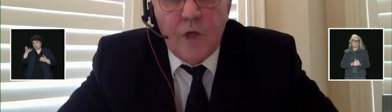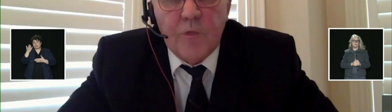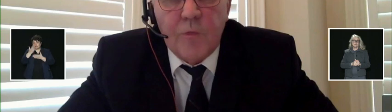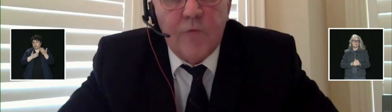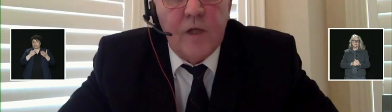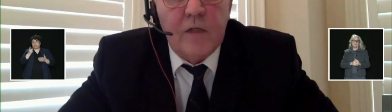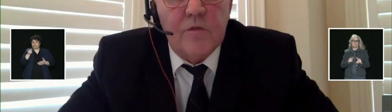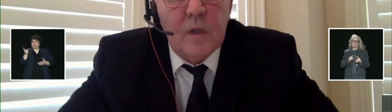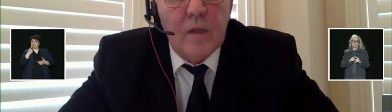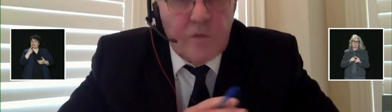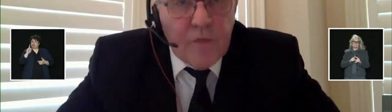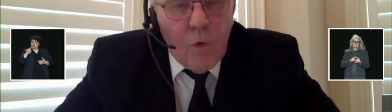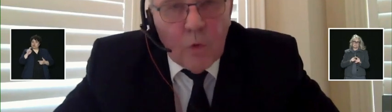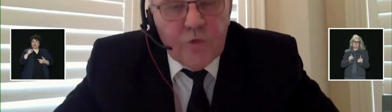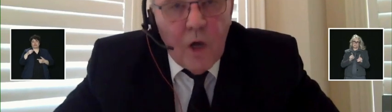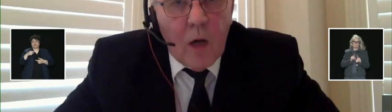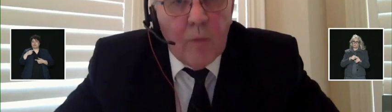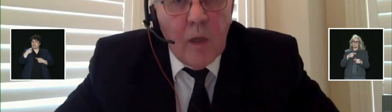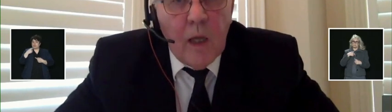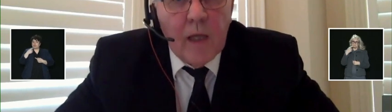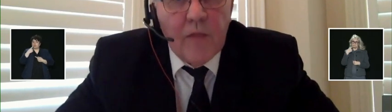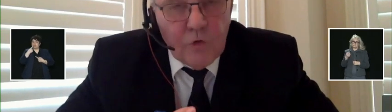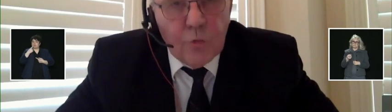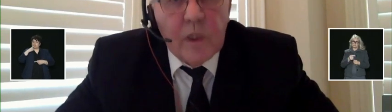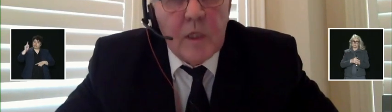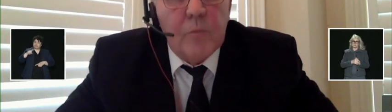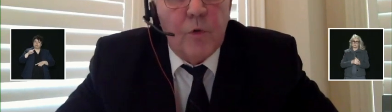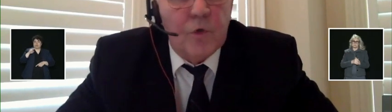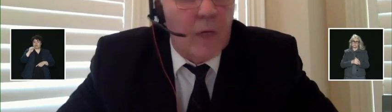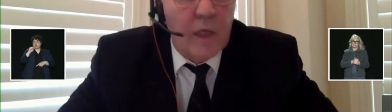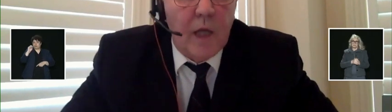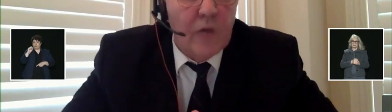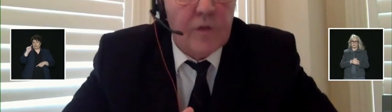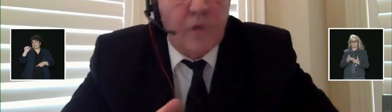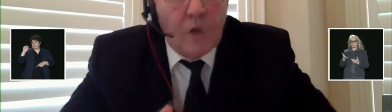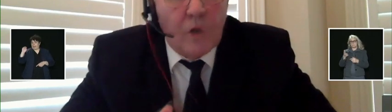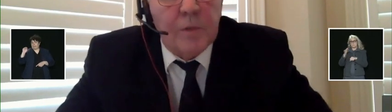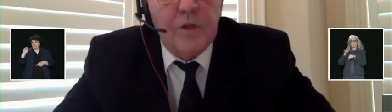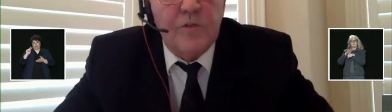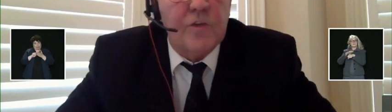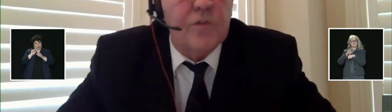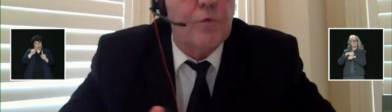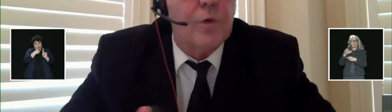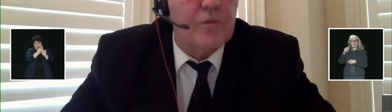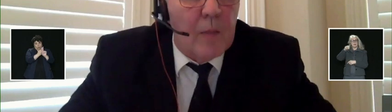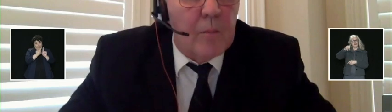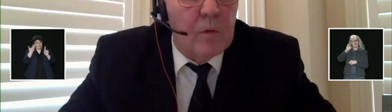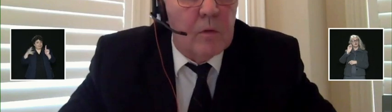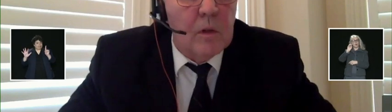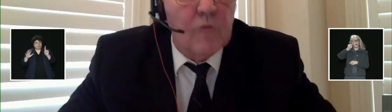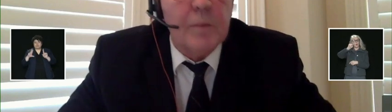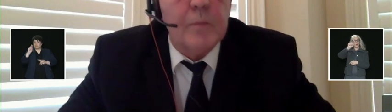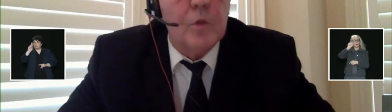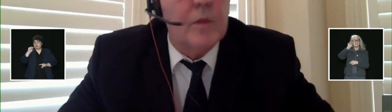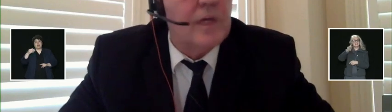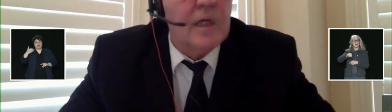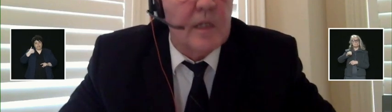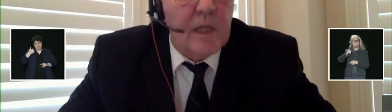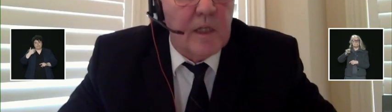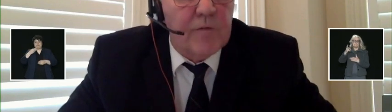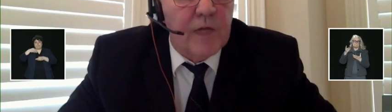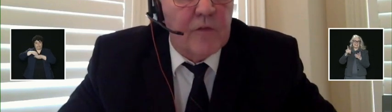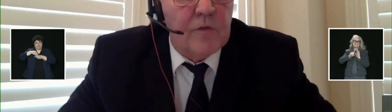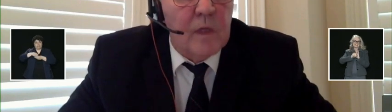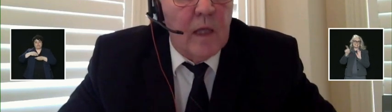to use the NOTAM to stop direct flights, that's not the whole job. And I think it's really important to recognize that vulnerabilities exist, for example,